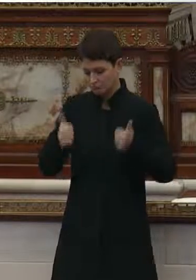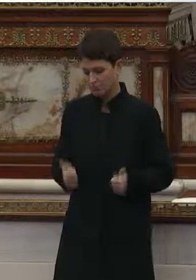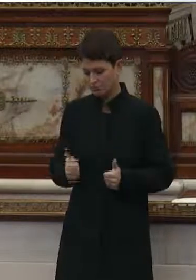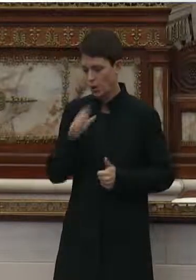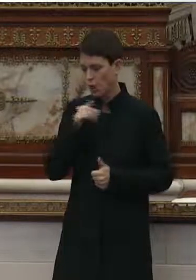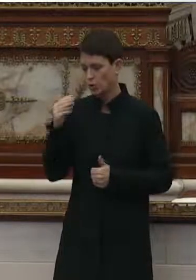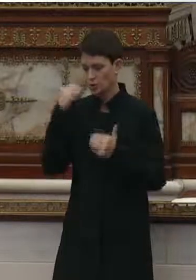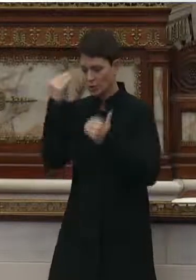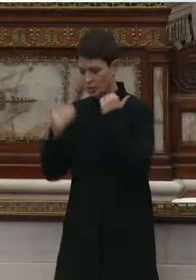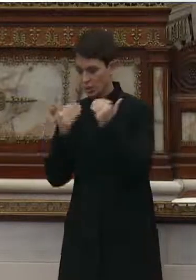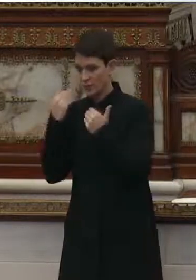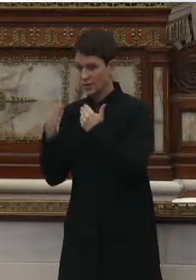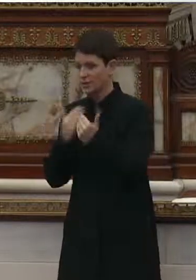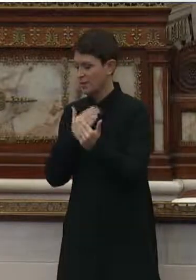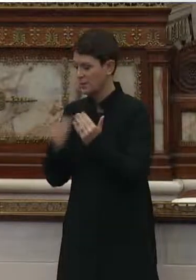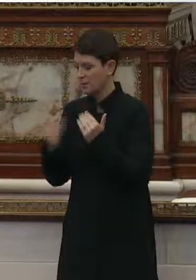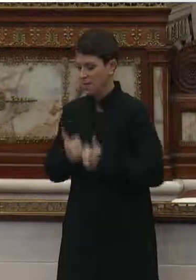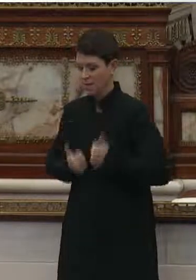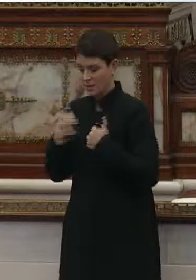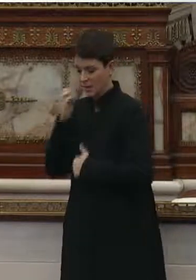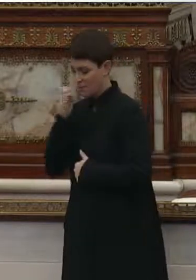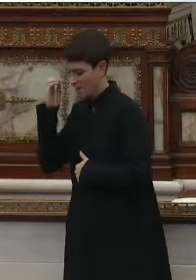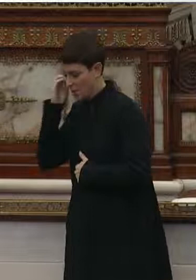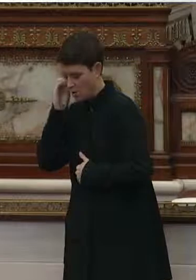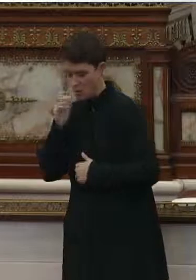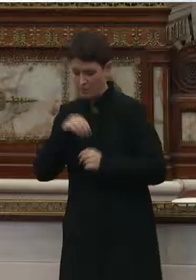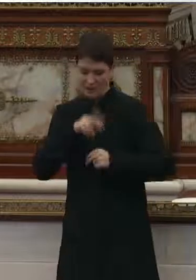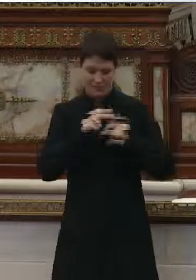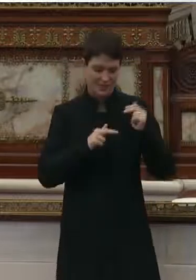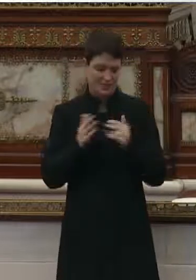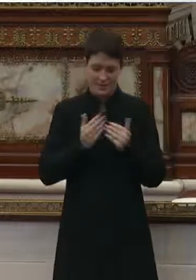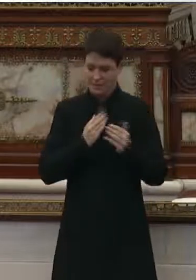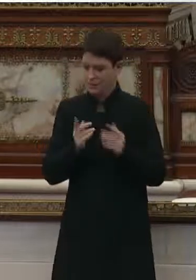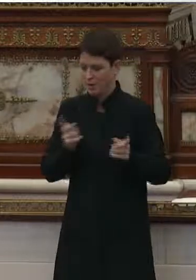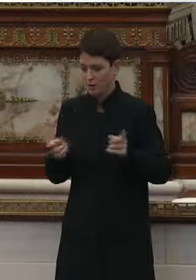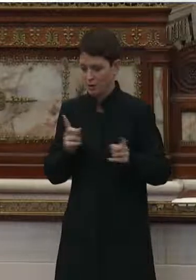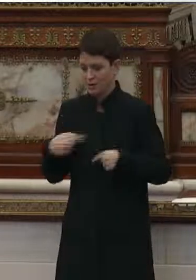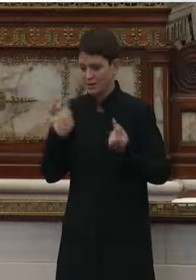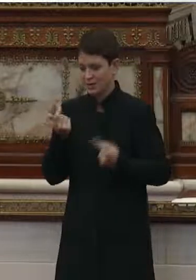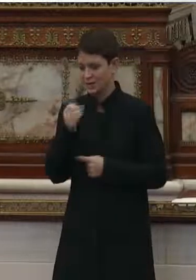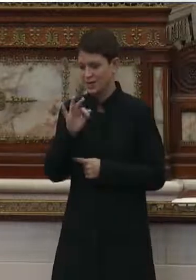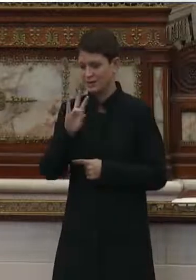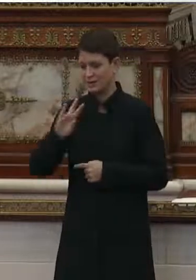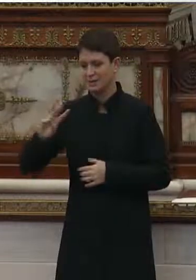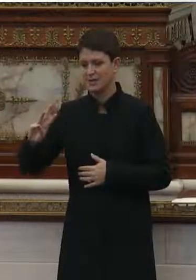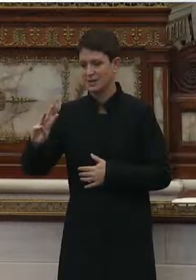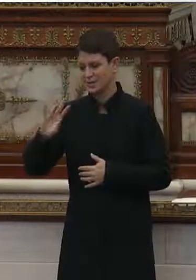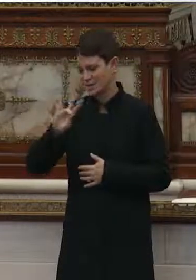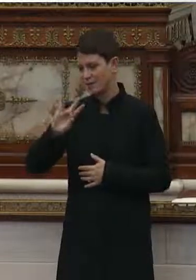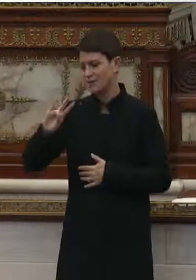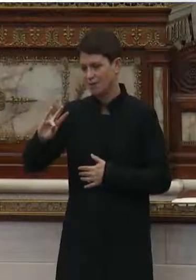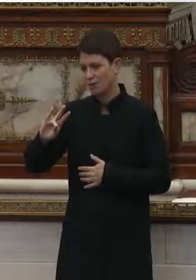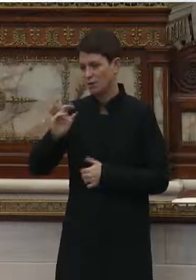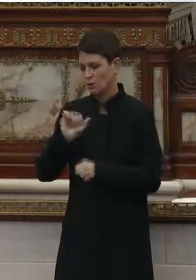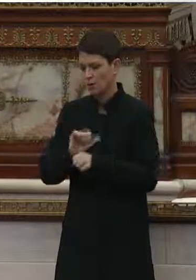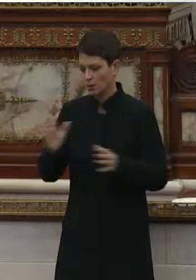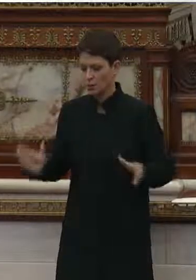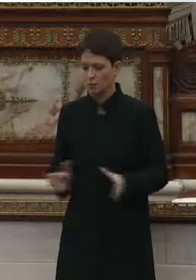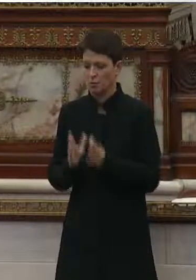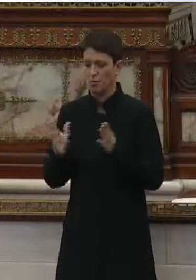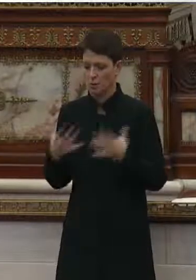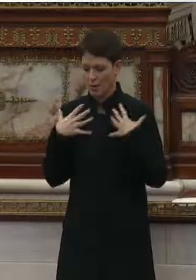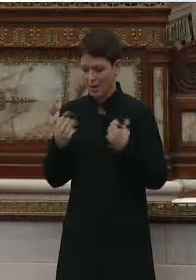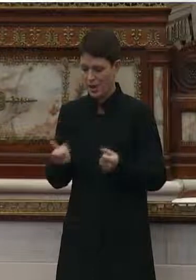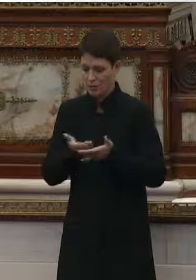regardless of whether they live at home or in a facility. And since 1977, we have worked to promote their well